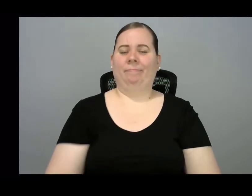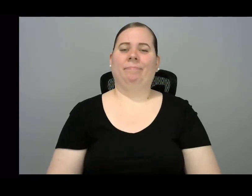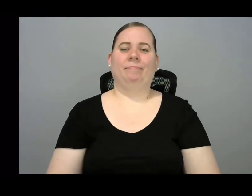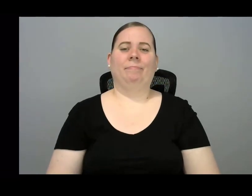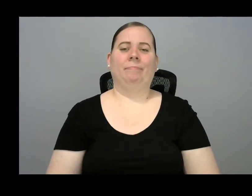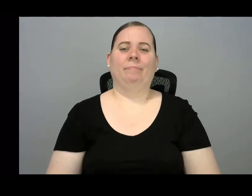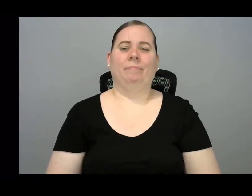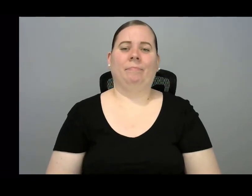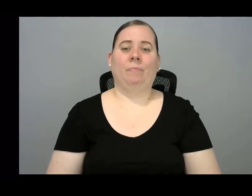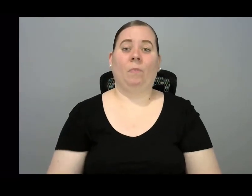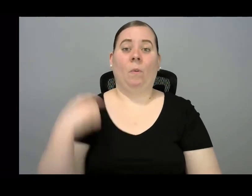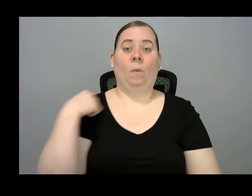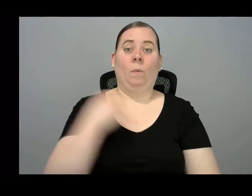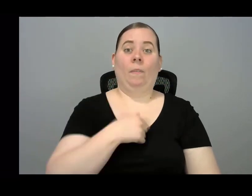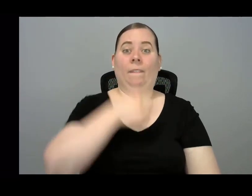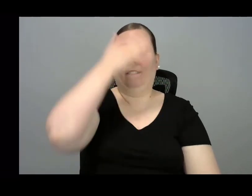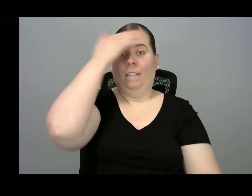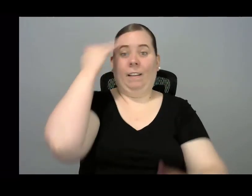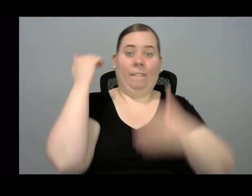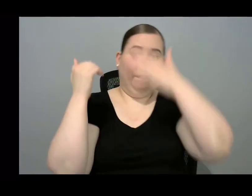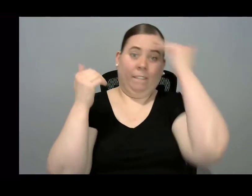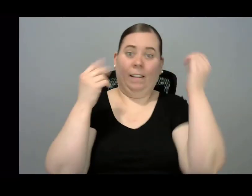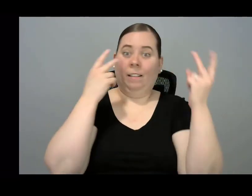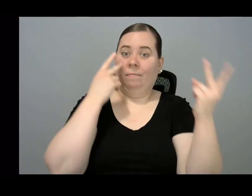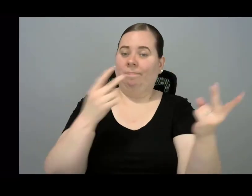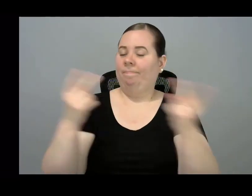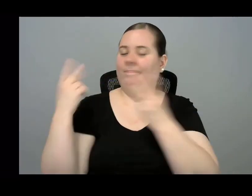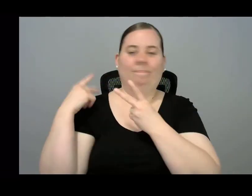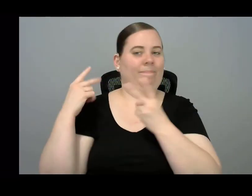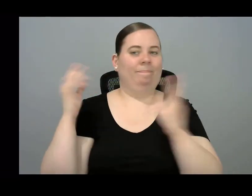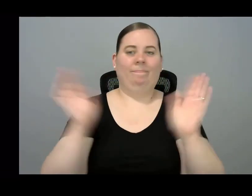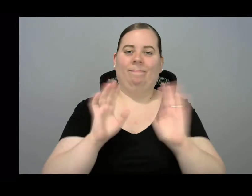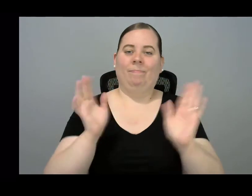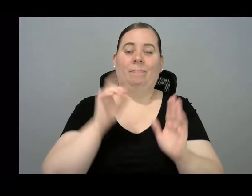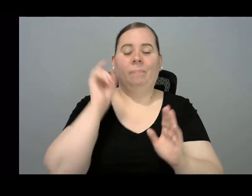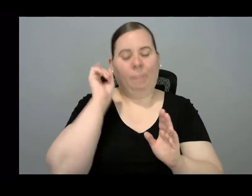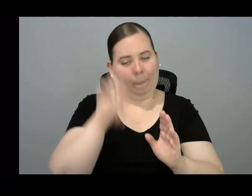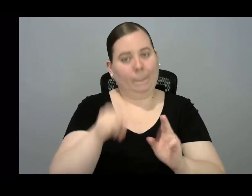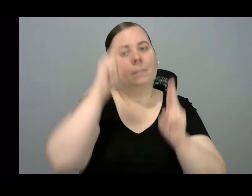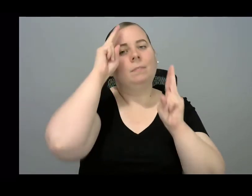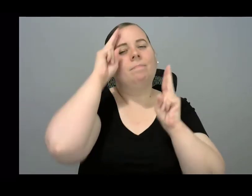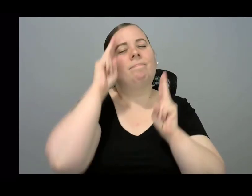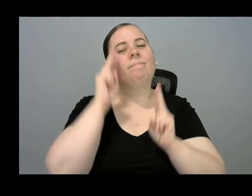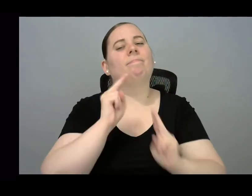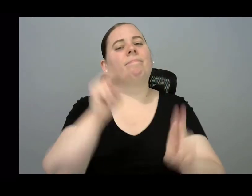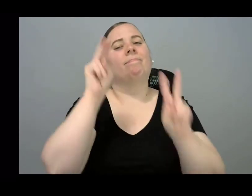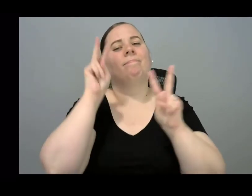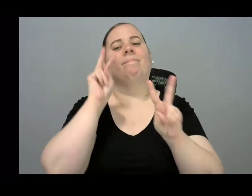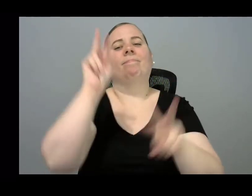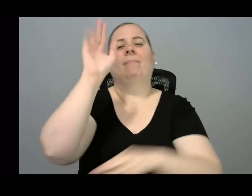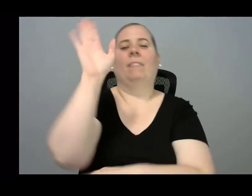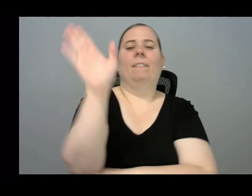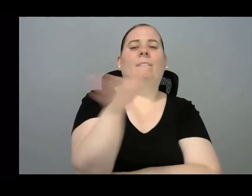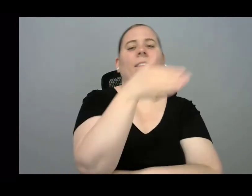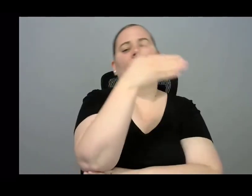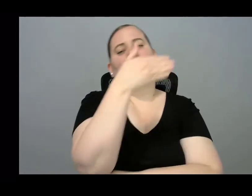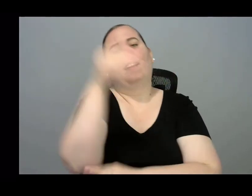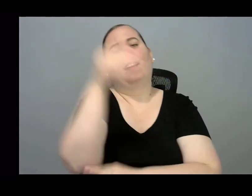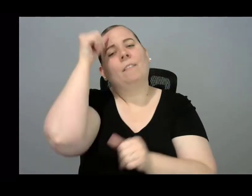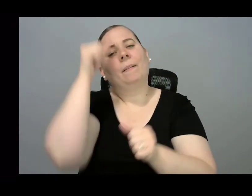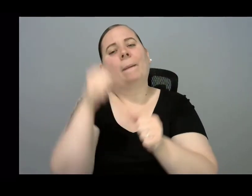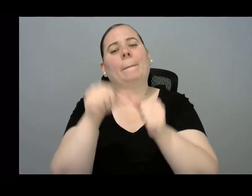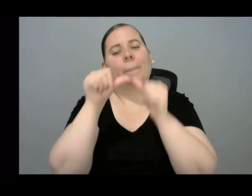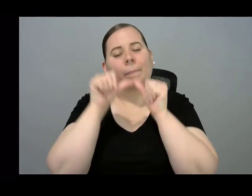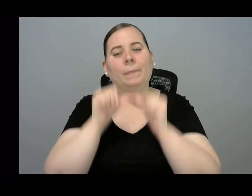brag. But should all that wait has been forgot, keep your eye on the grand